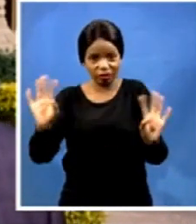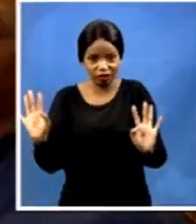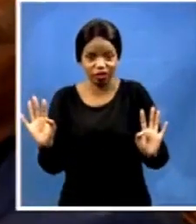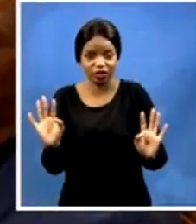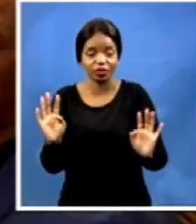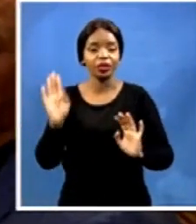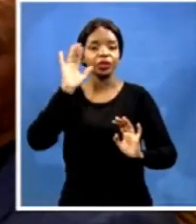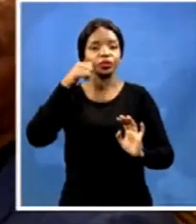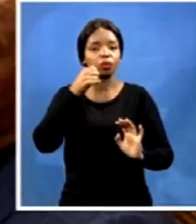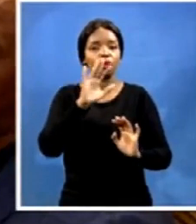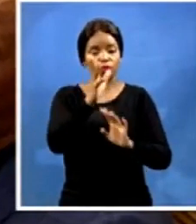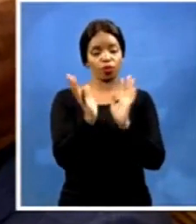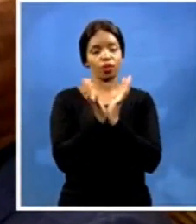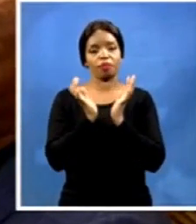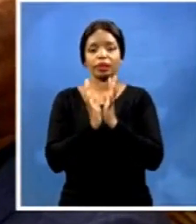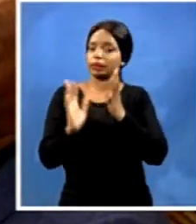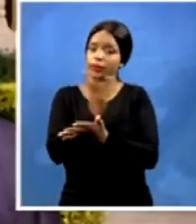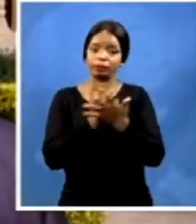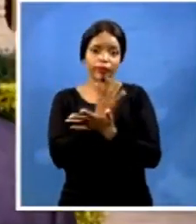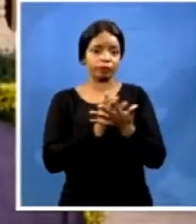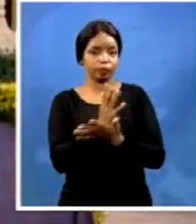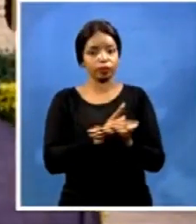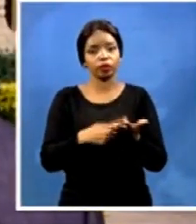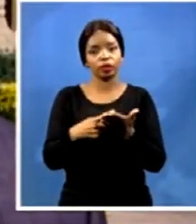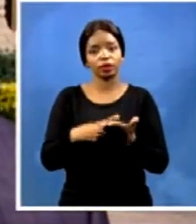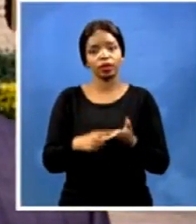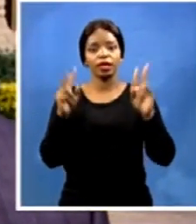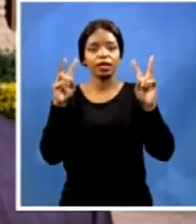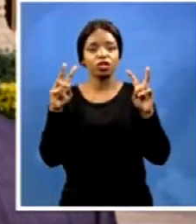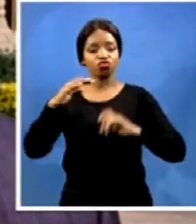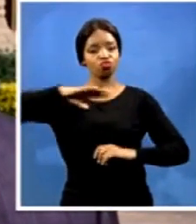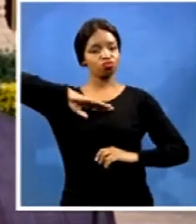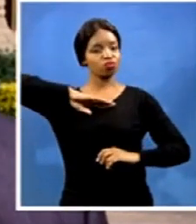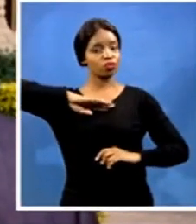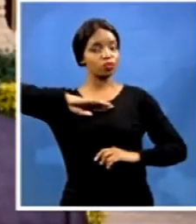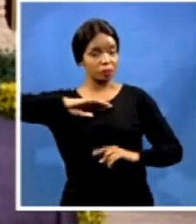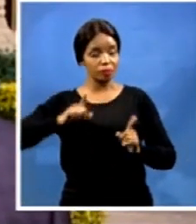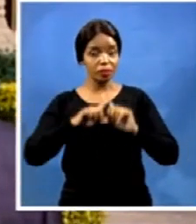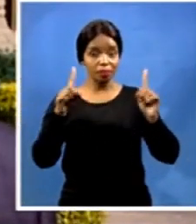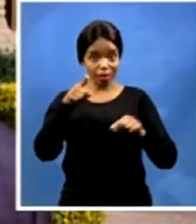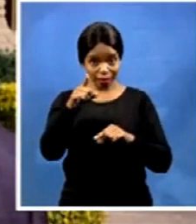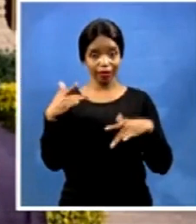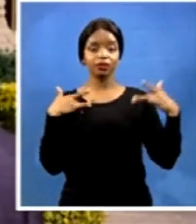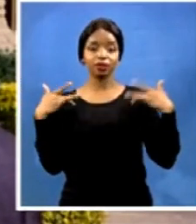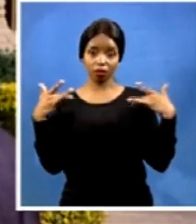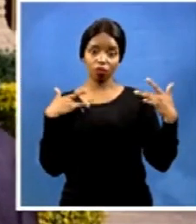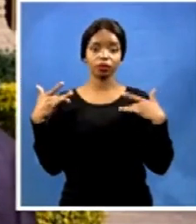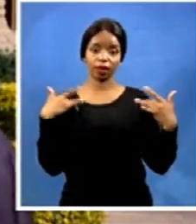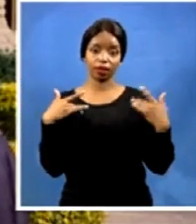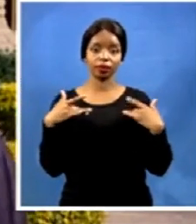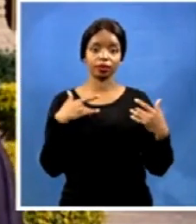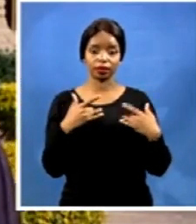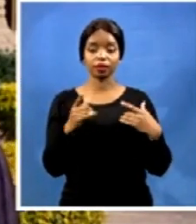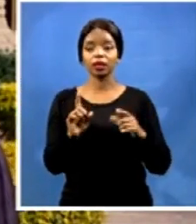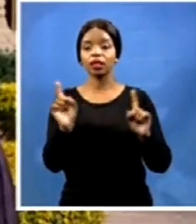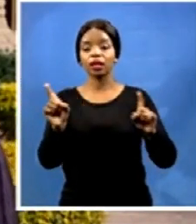discuss that issue of security. But it is a concern that was raised by the message that comes from the President